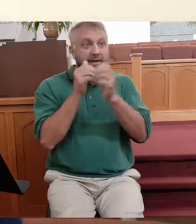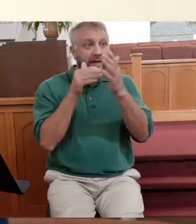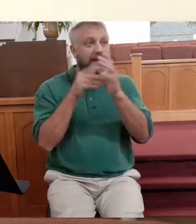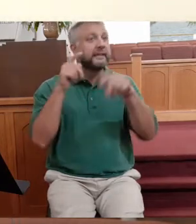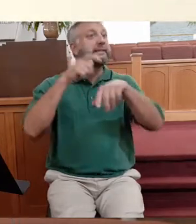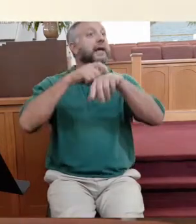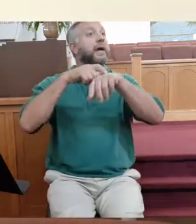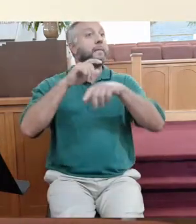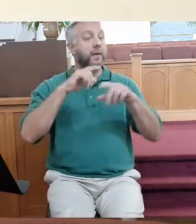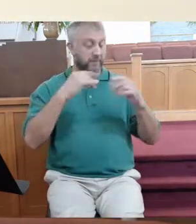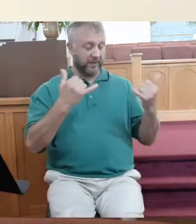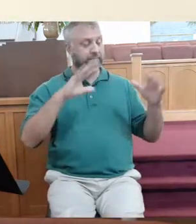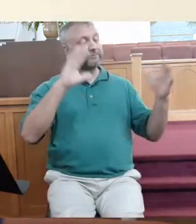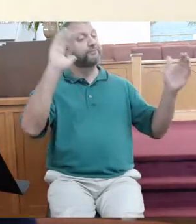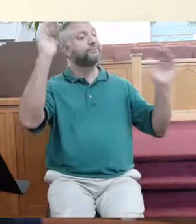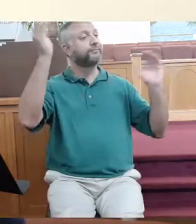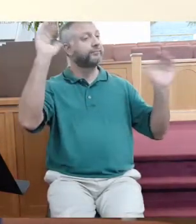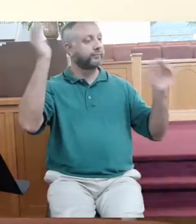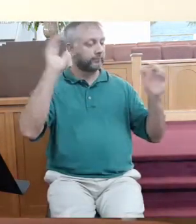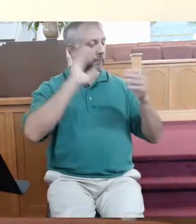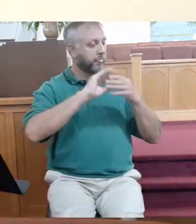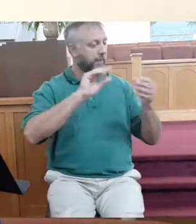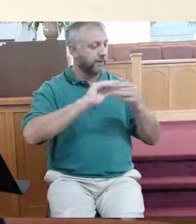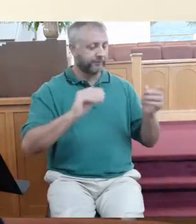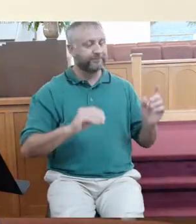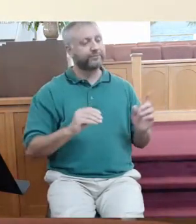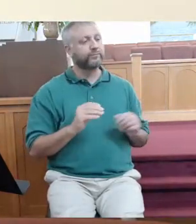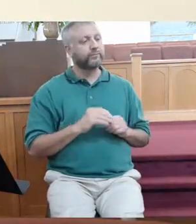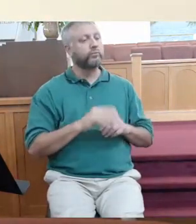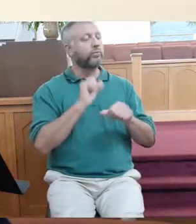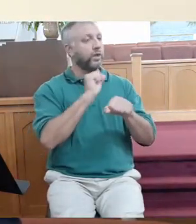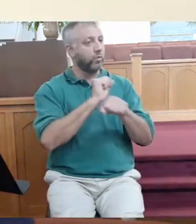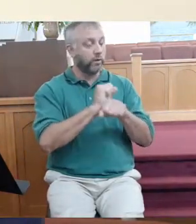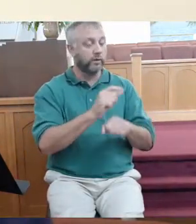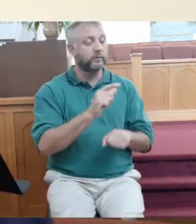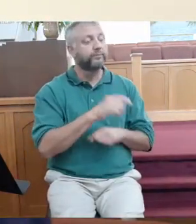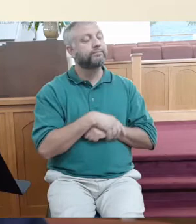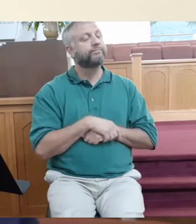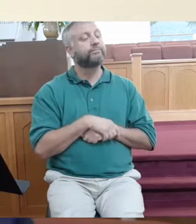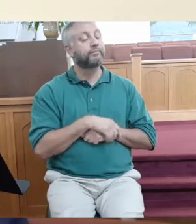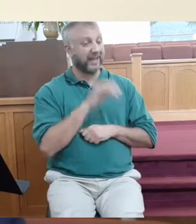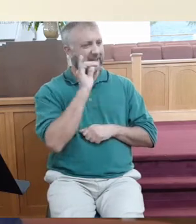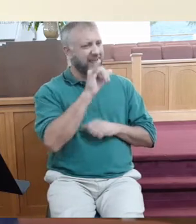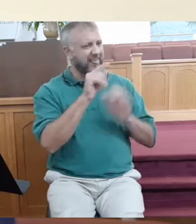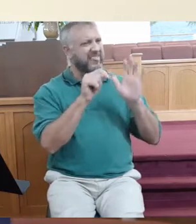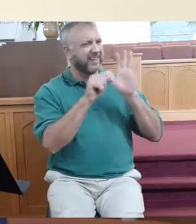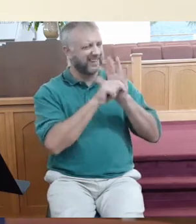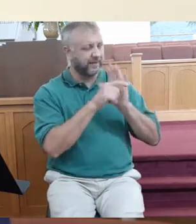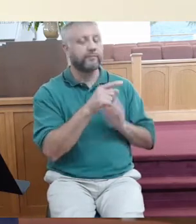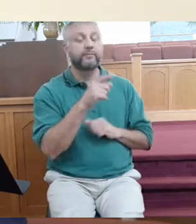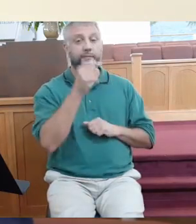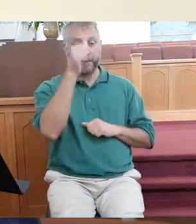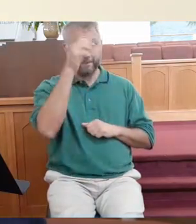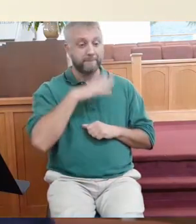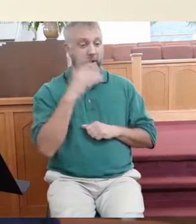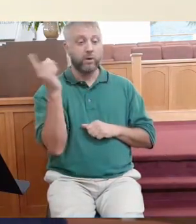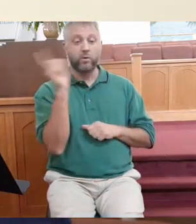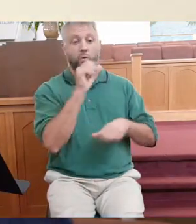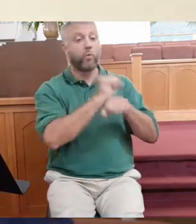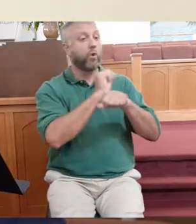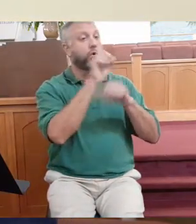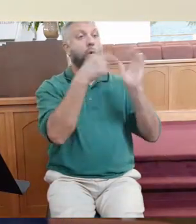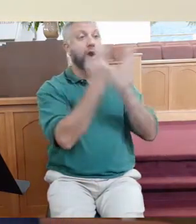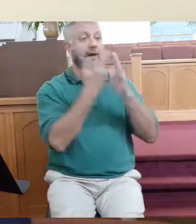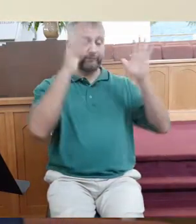the parable is going to show us the very different understanding of work. It was not uncommon in their culture for a guy to come work for an hour